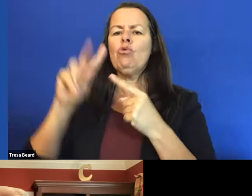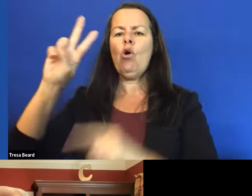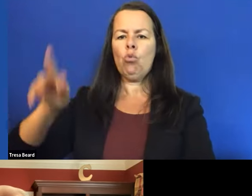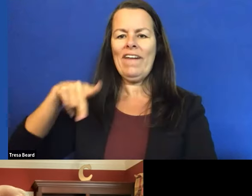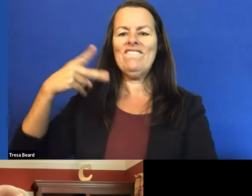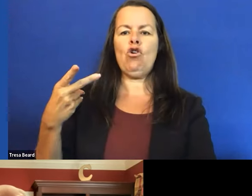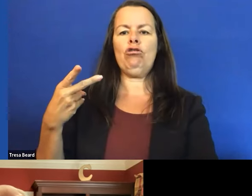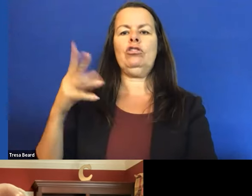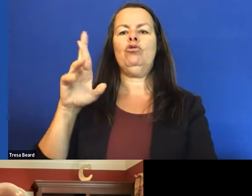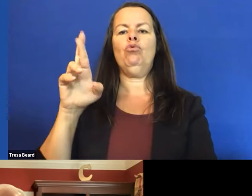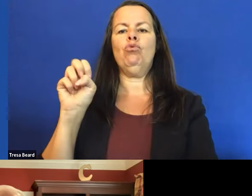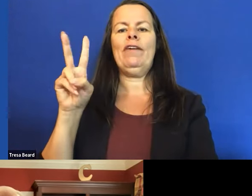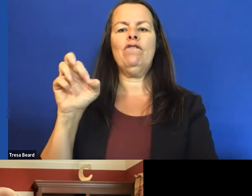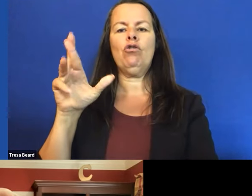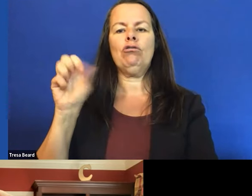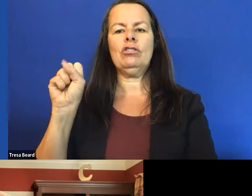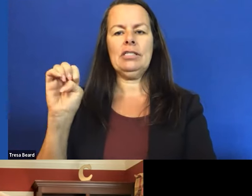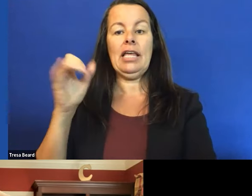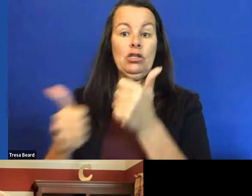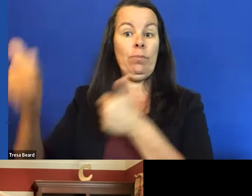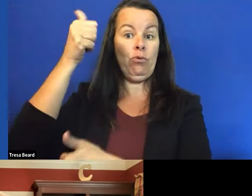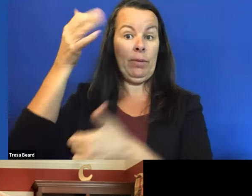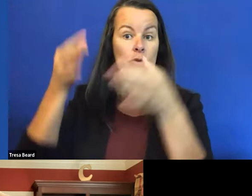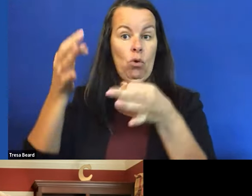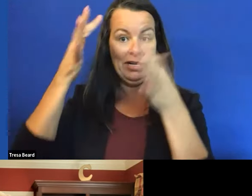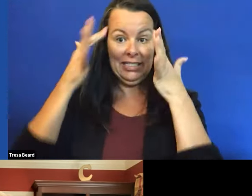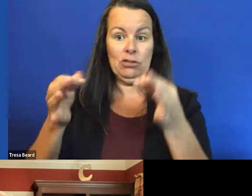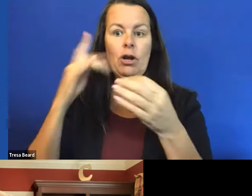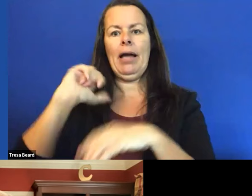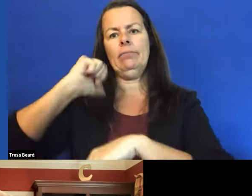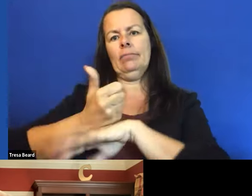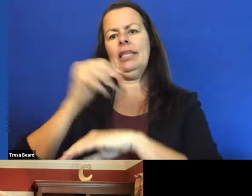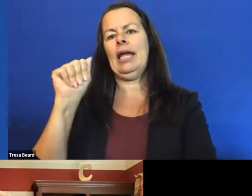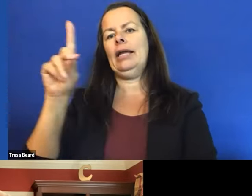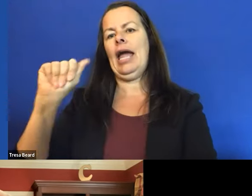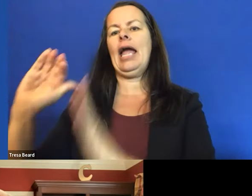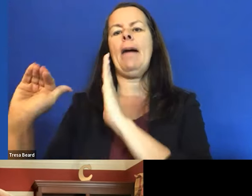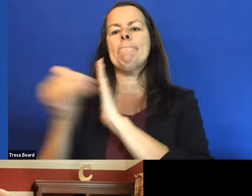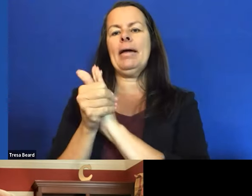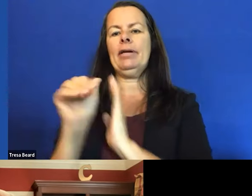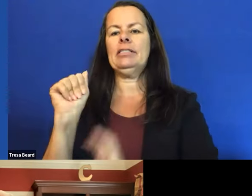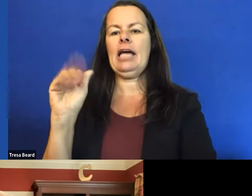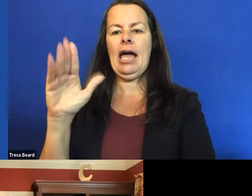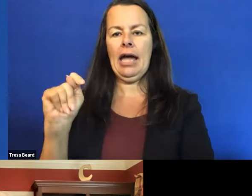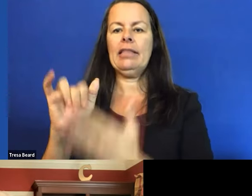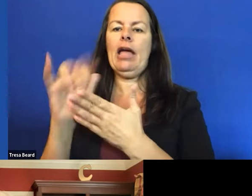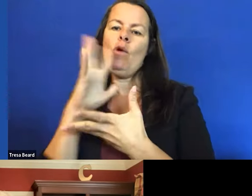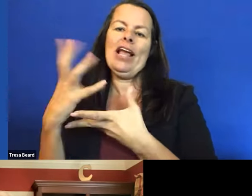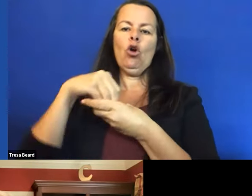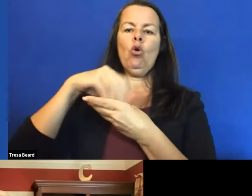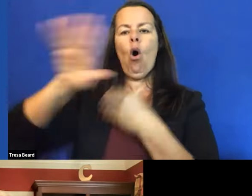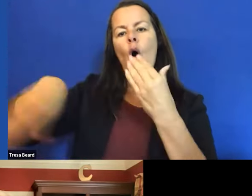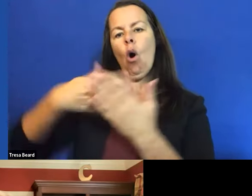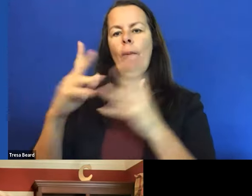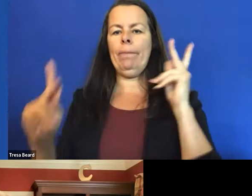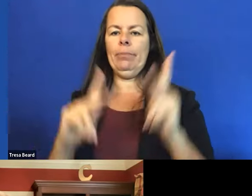by putting in legislation, the ADA Amendments Act, that would include all people with disabilities